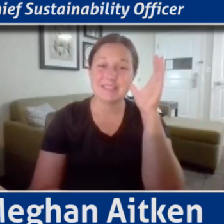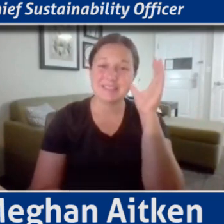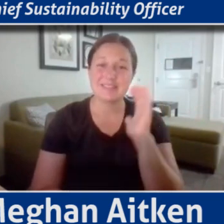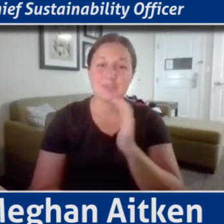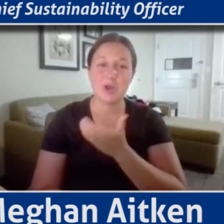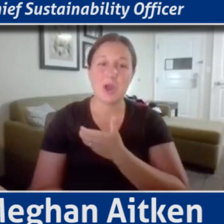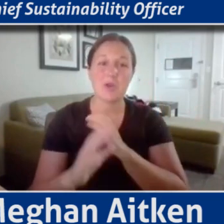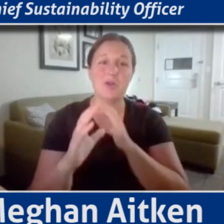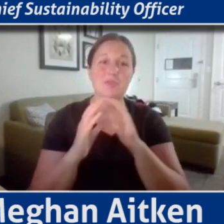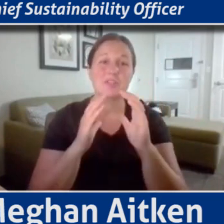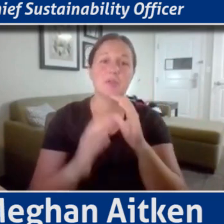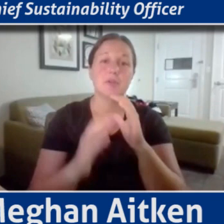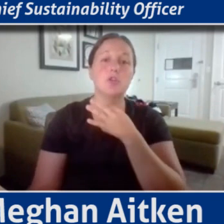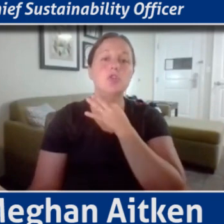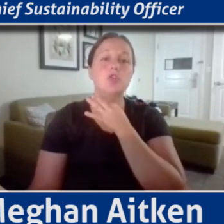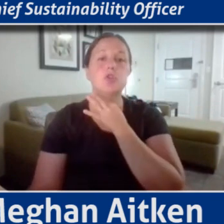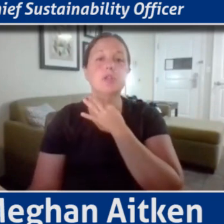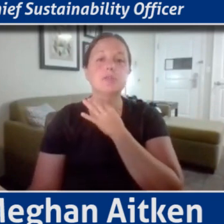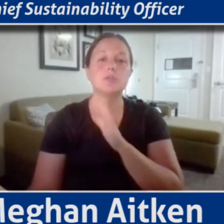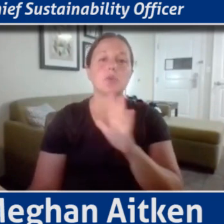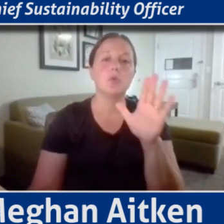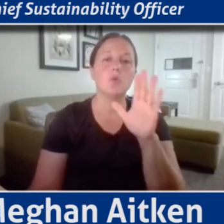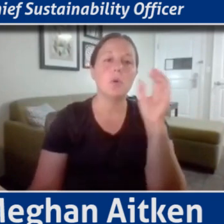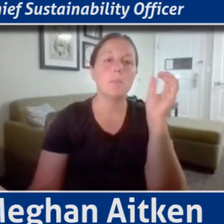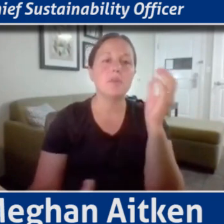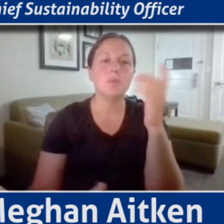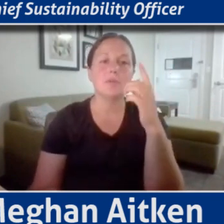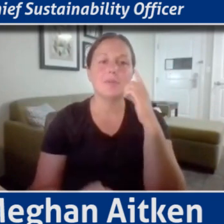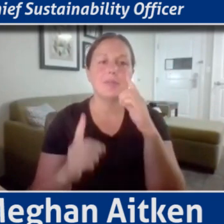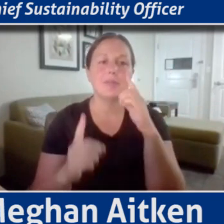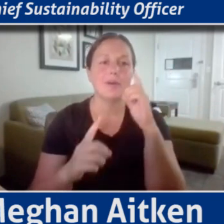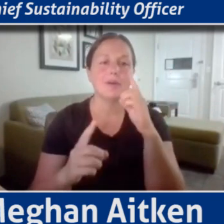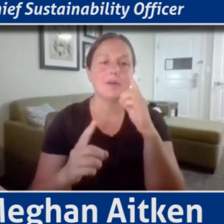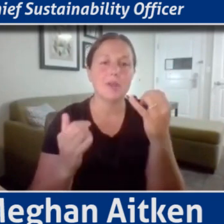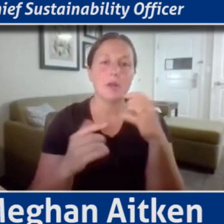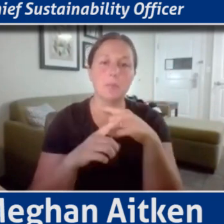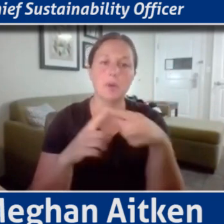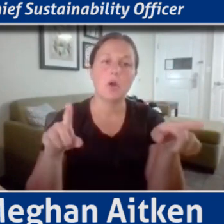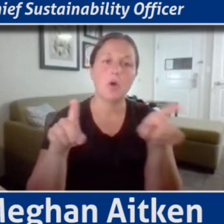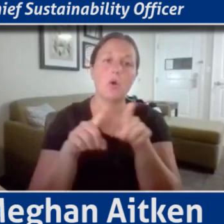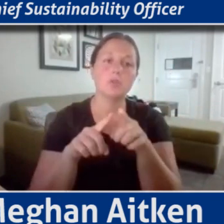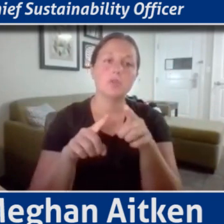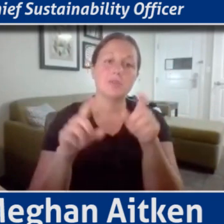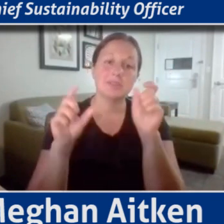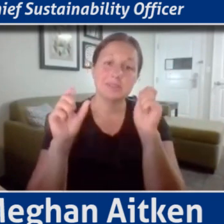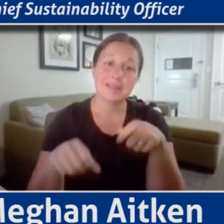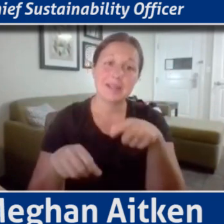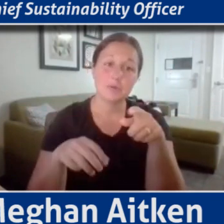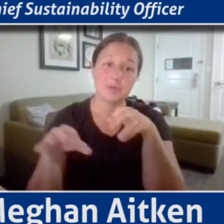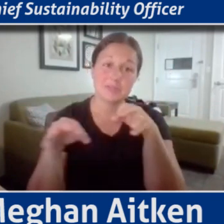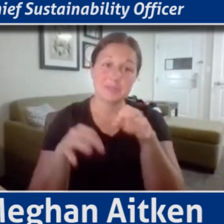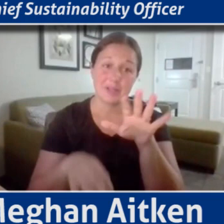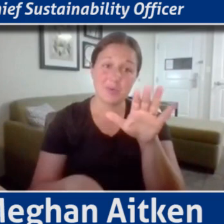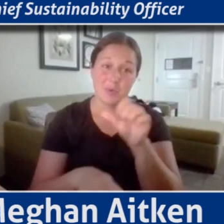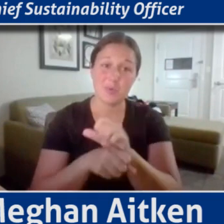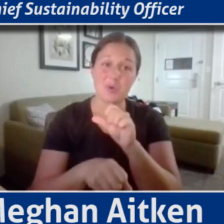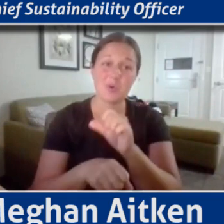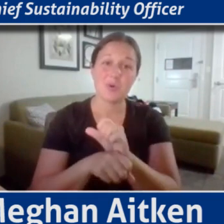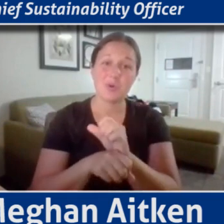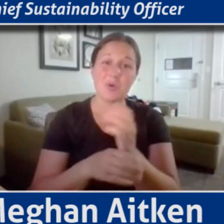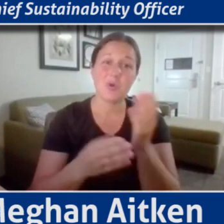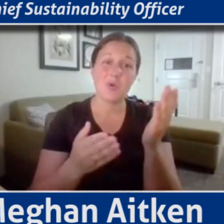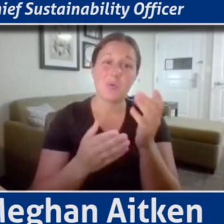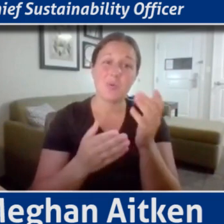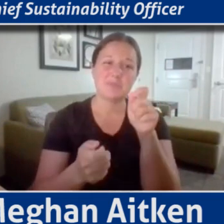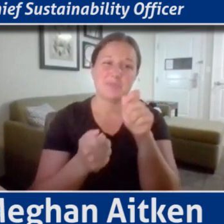curious where your mind goes listening to what's been said, but I wonder if you could take the time to explain to us the work that you do and what exactly a Commission on